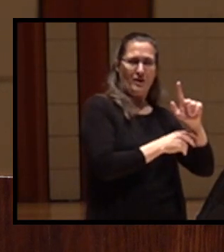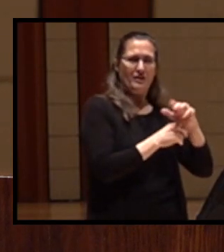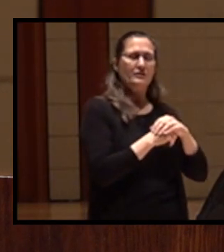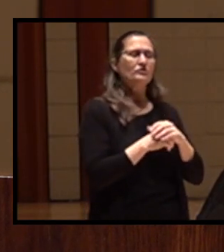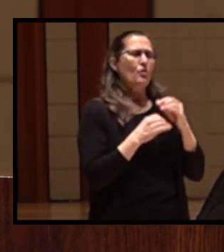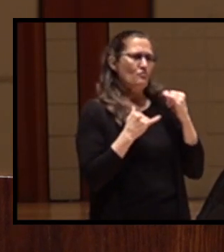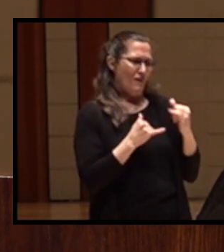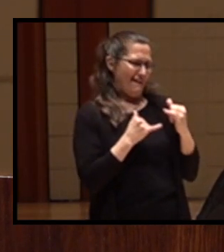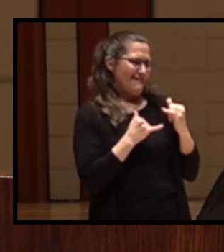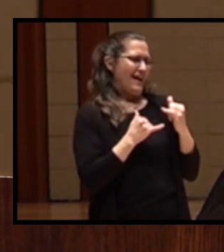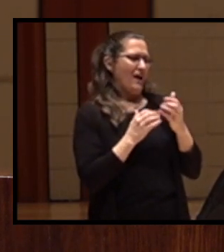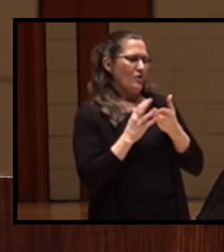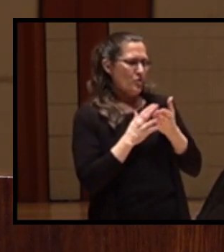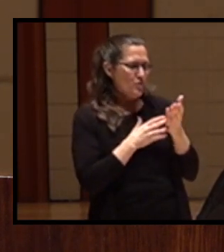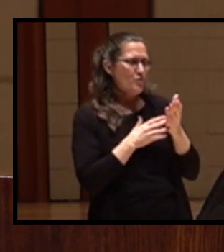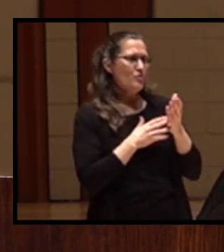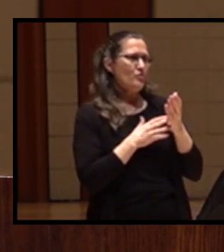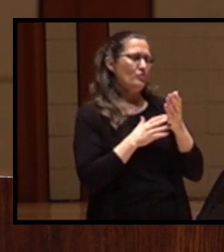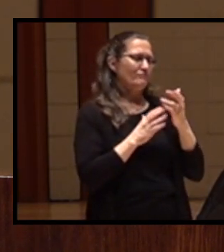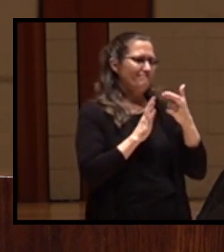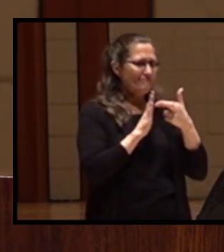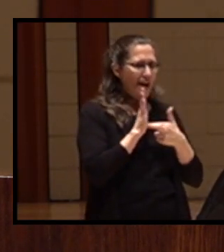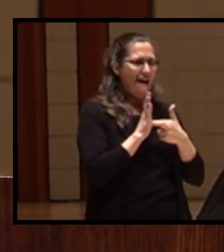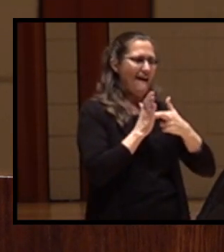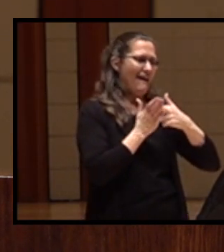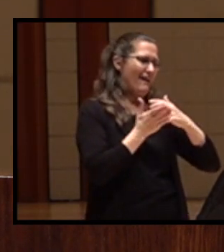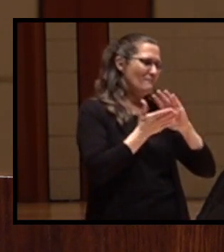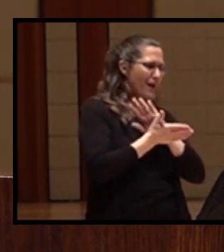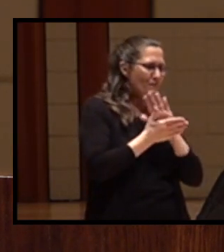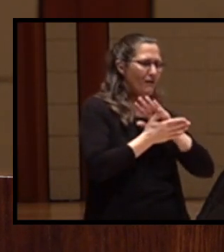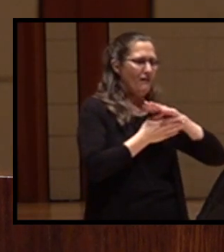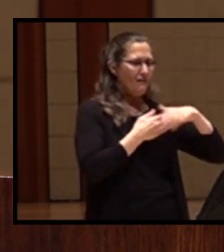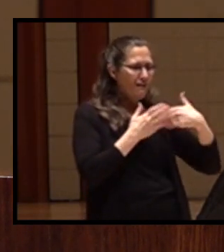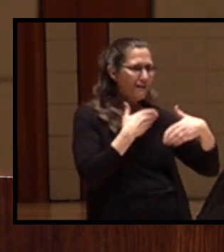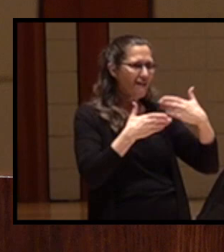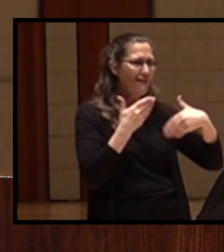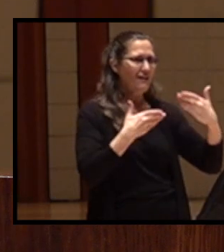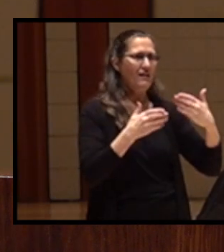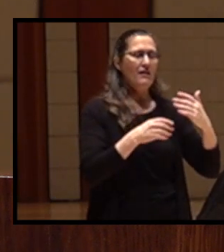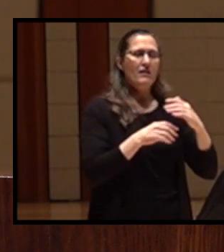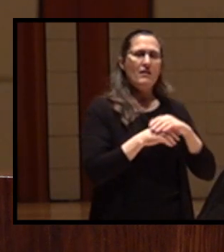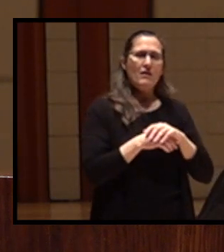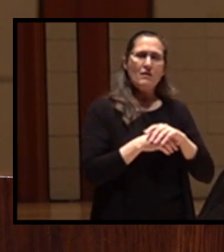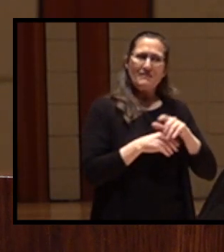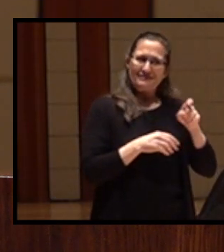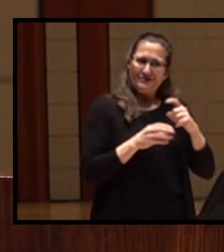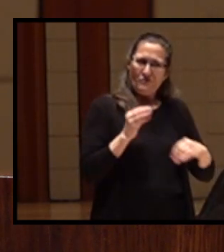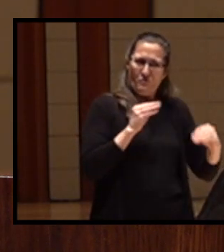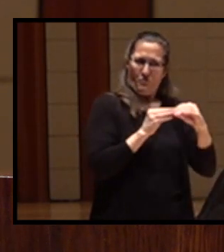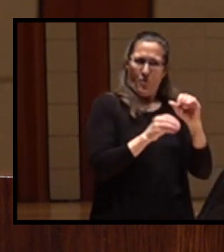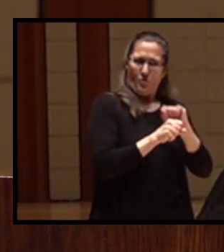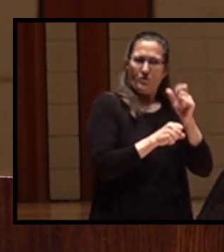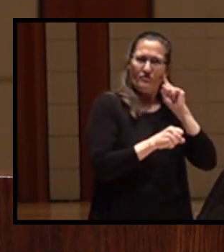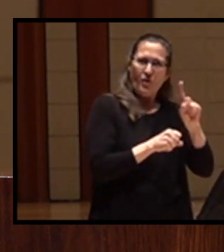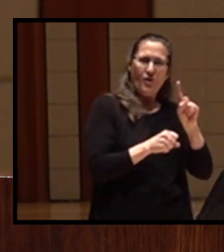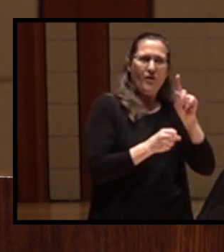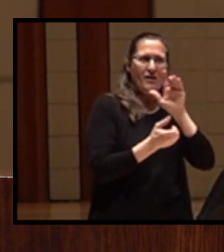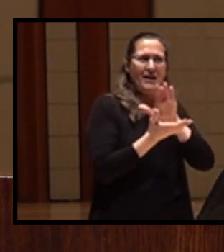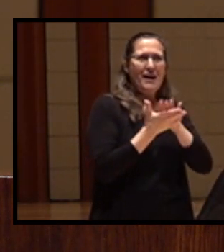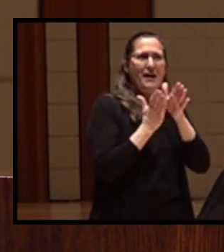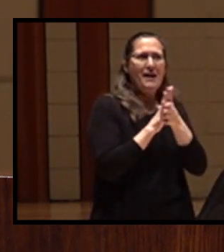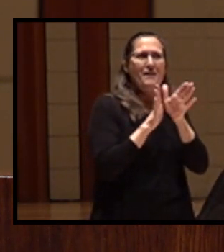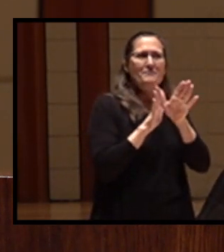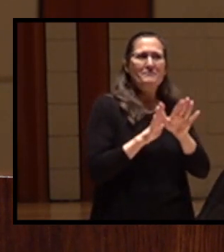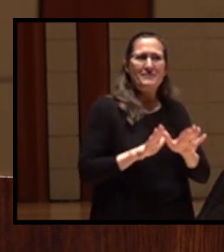regulatory processes now. But more work is needed to bring peace. And